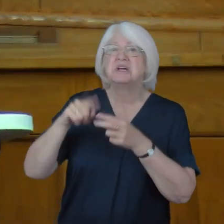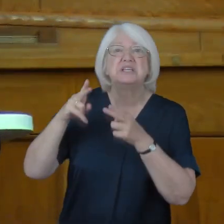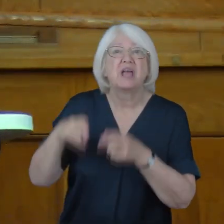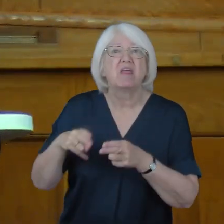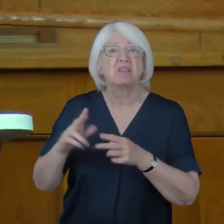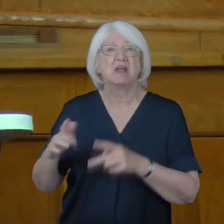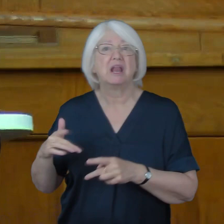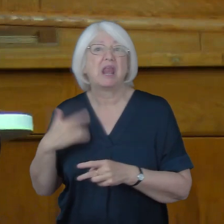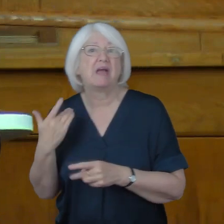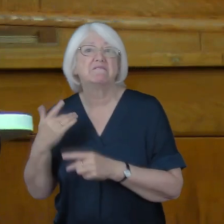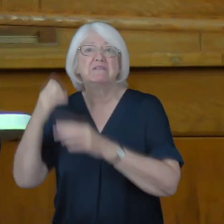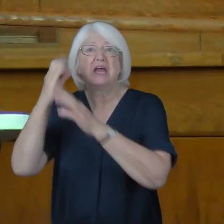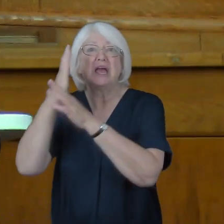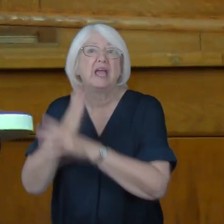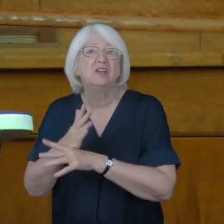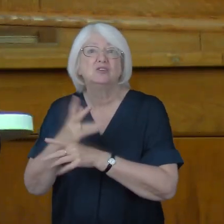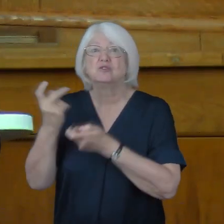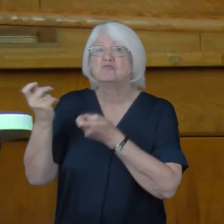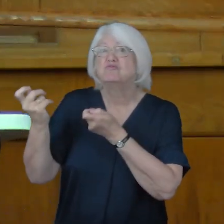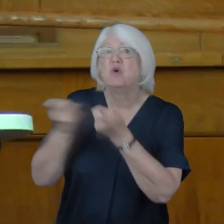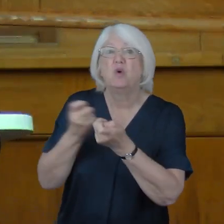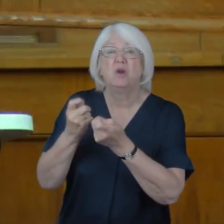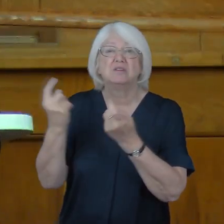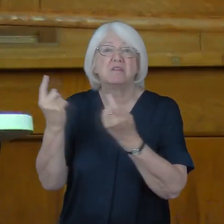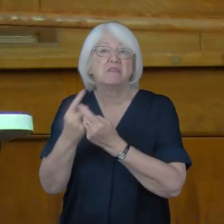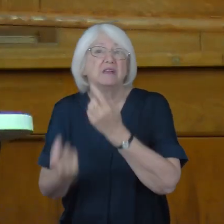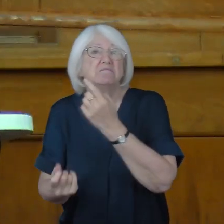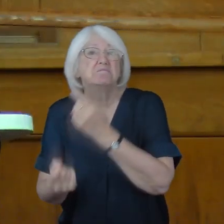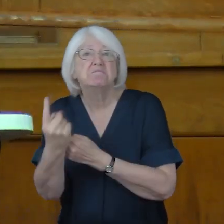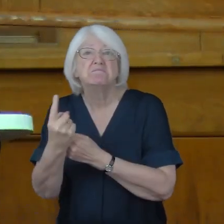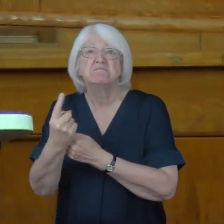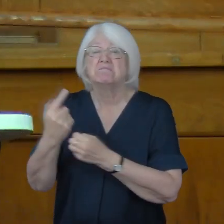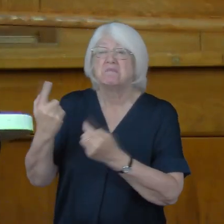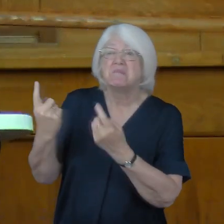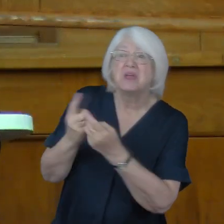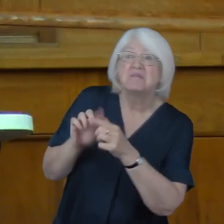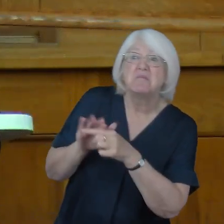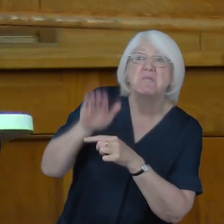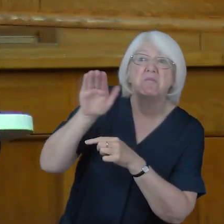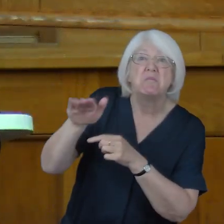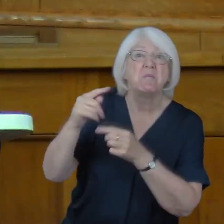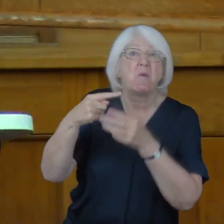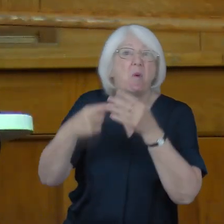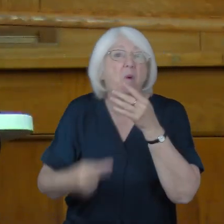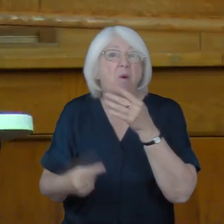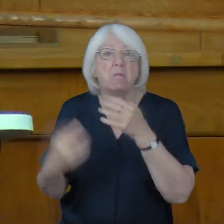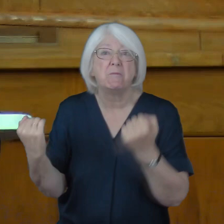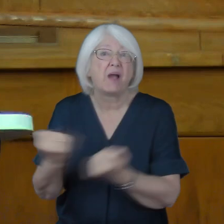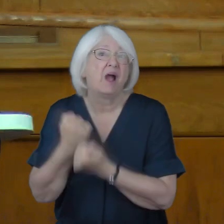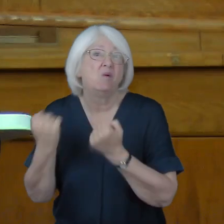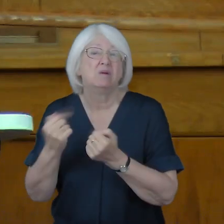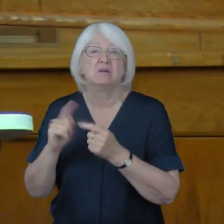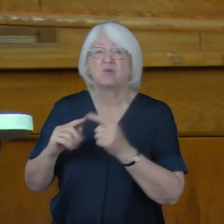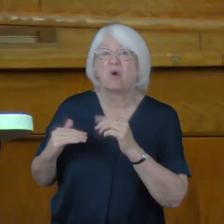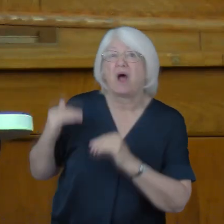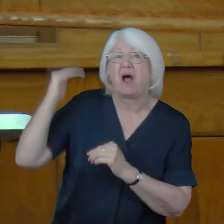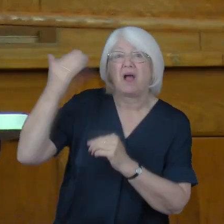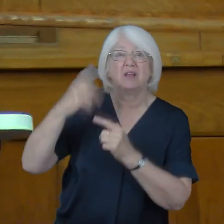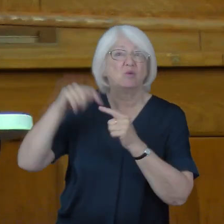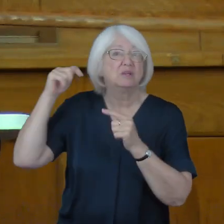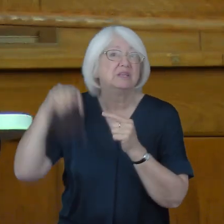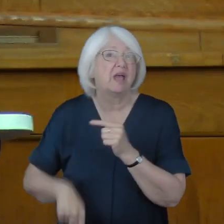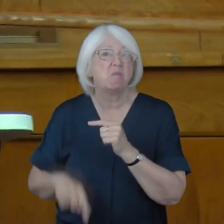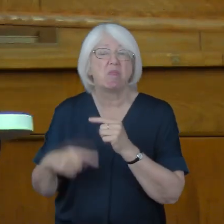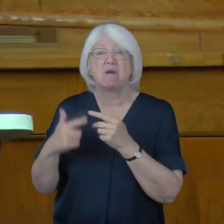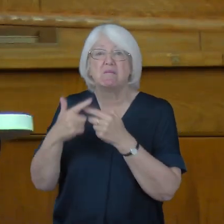death, nor life, nor angels, nor rulers, nor things present, nor things to come, nor powers, nor height,